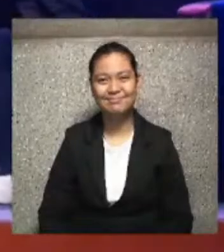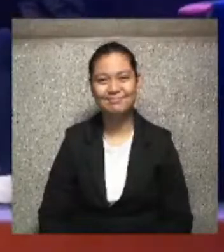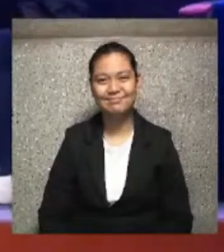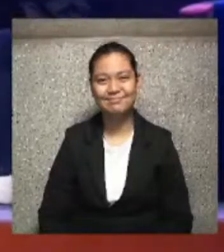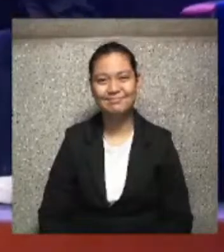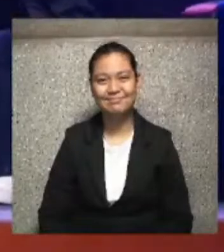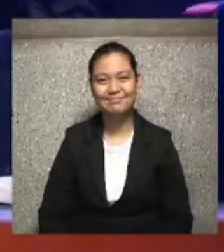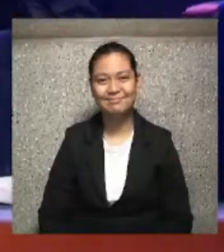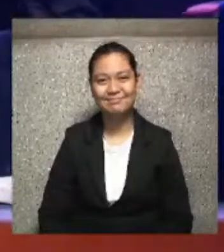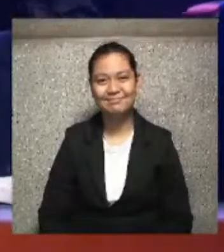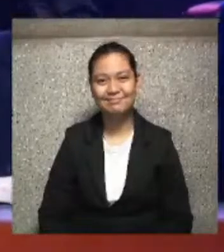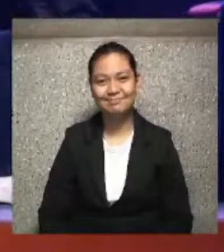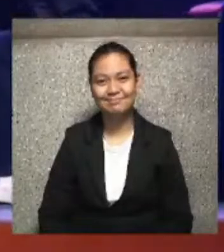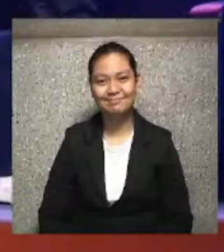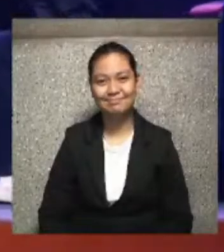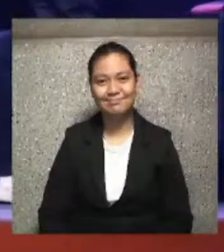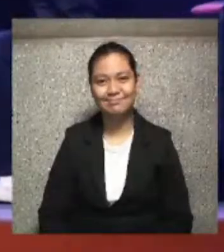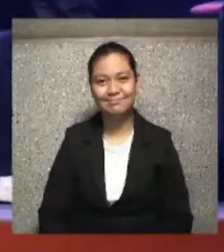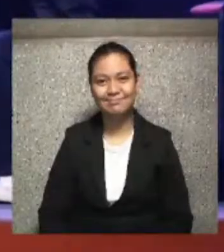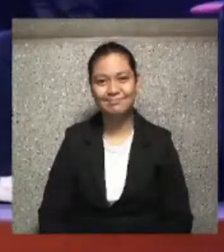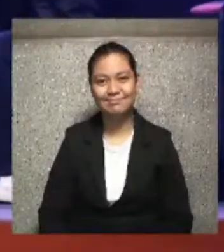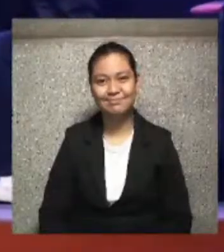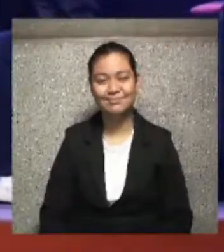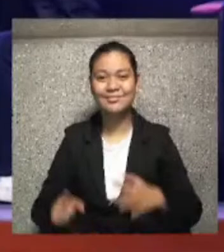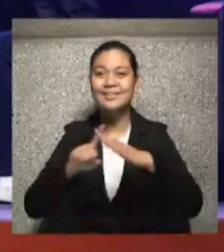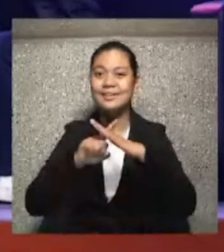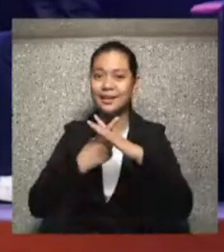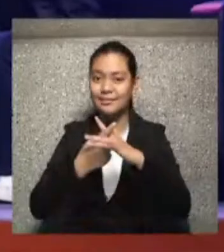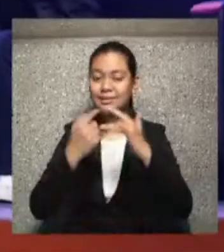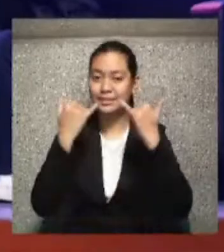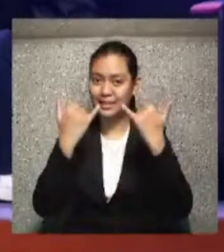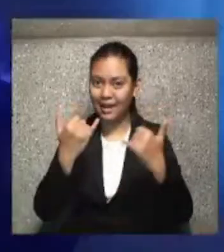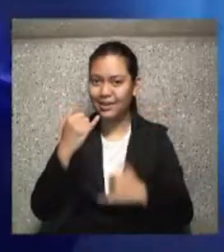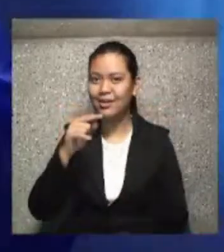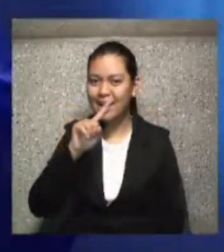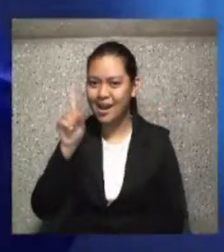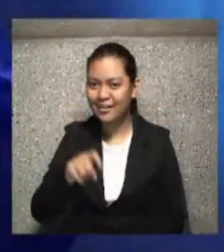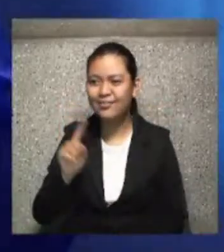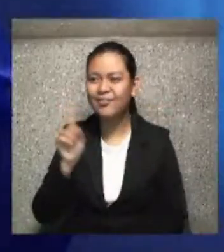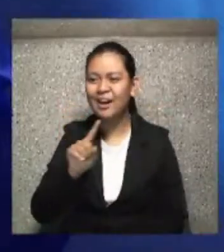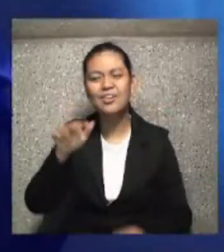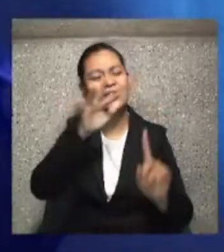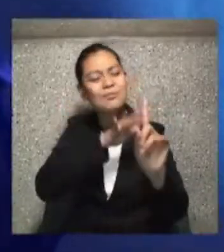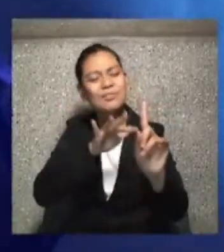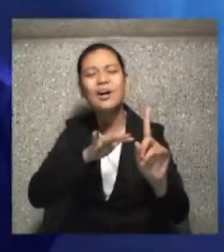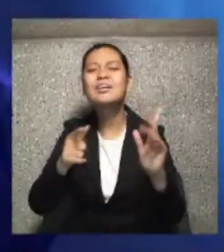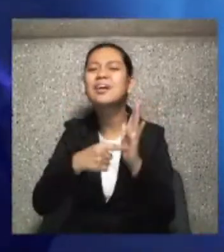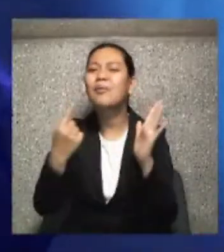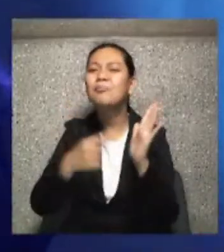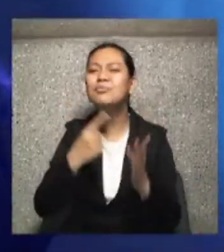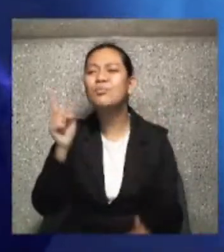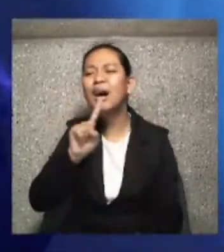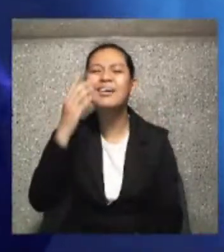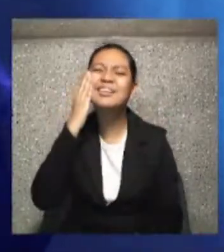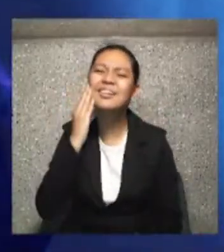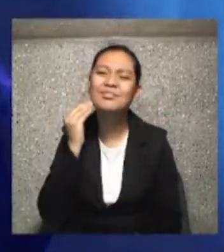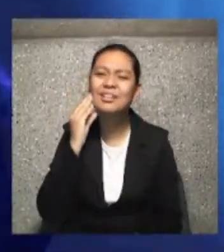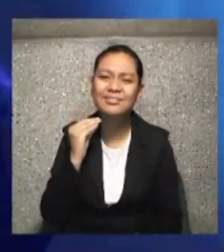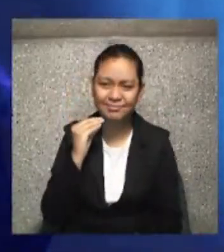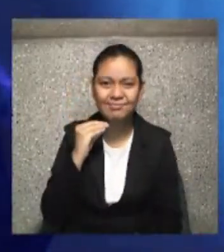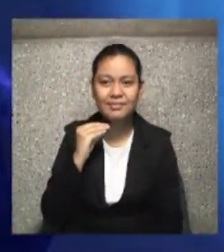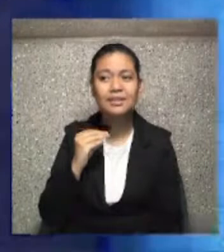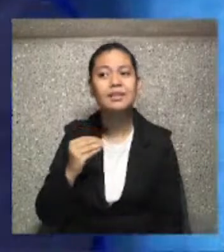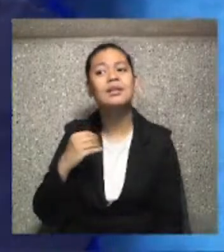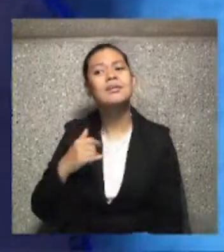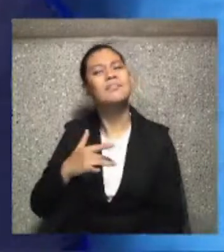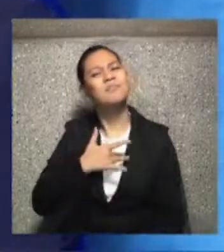So Father, we would like to start by actually asking because I've noticed this and sometimes I'm experiencing this. I feel